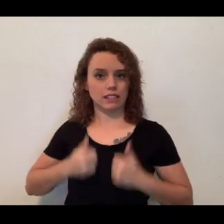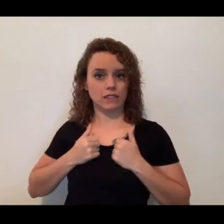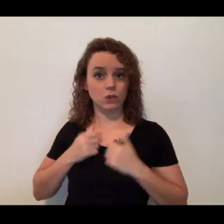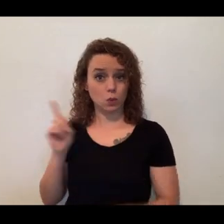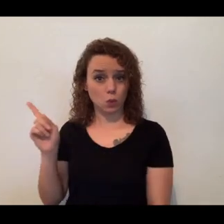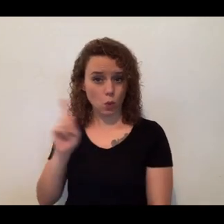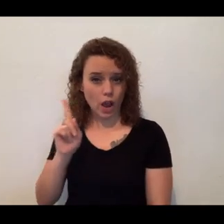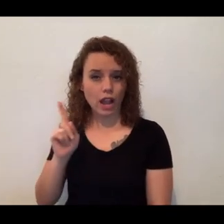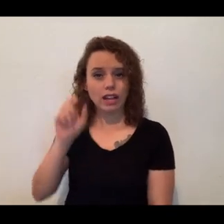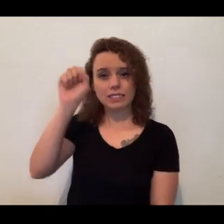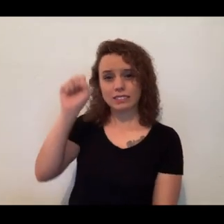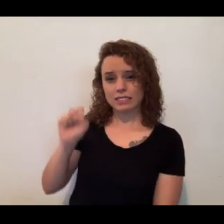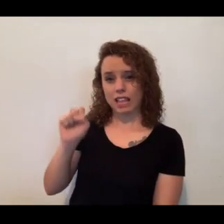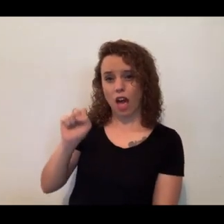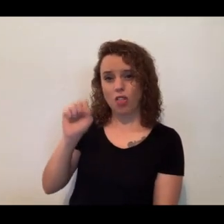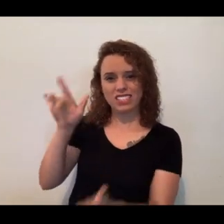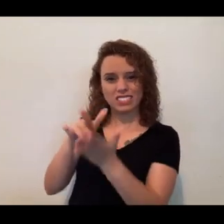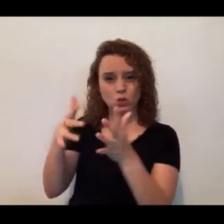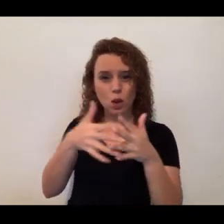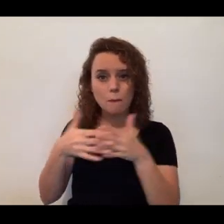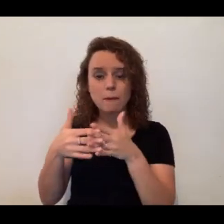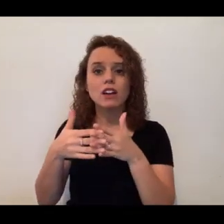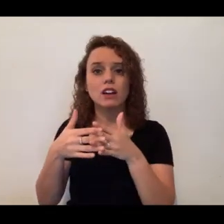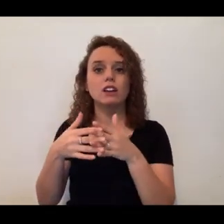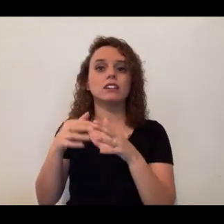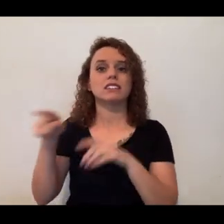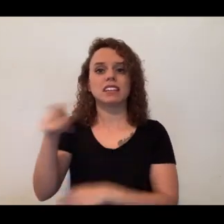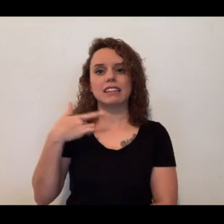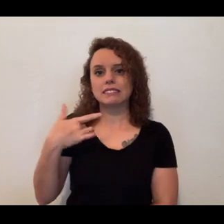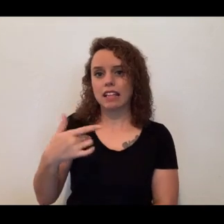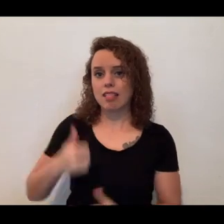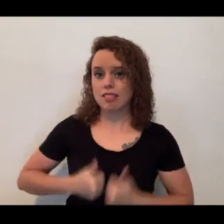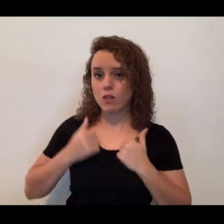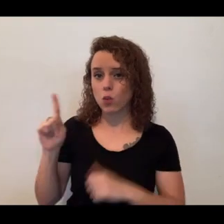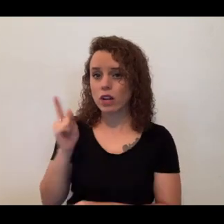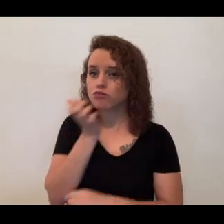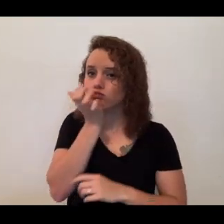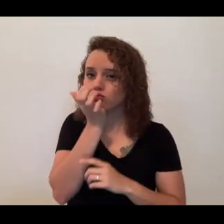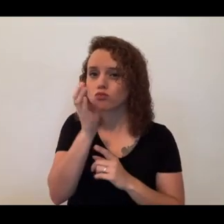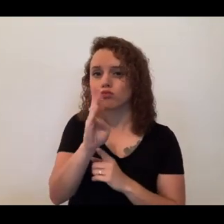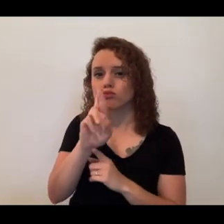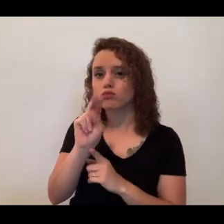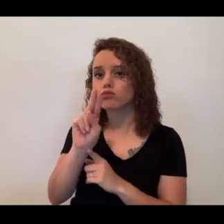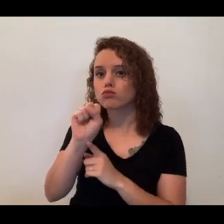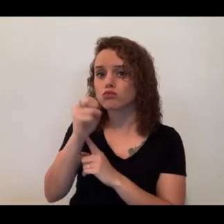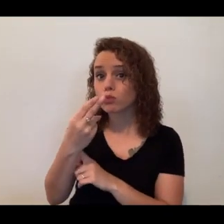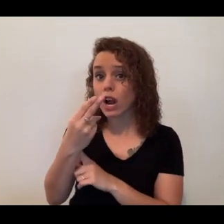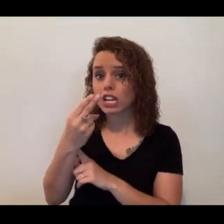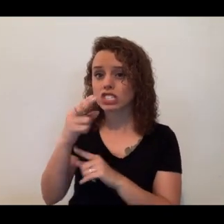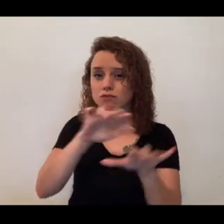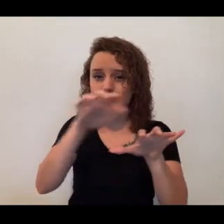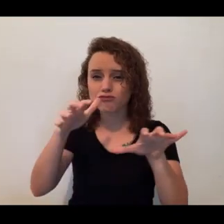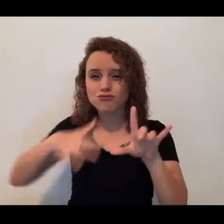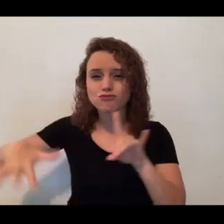They have a pretty wide range, though, and then they can live in brush habitat and even have a range that goes up as far as South Texas here